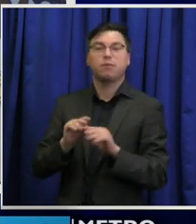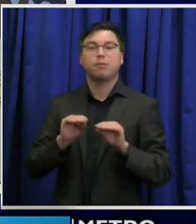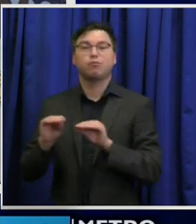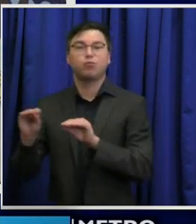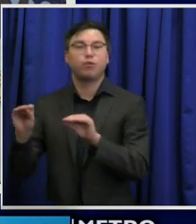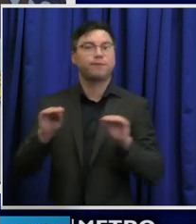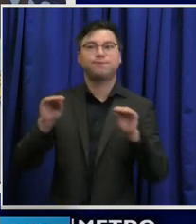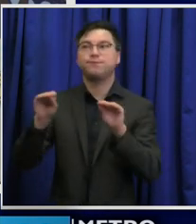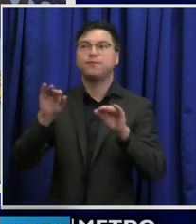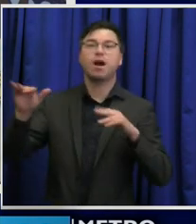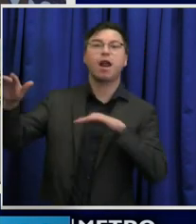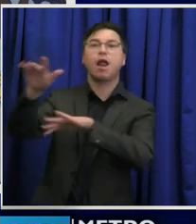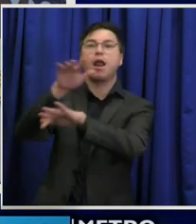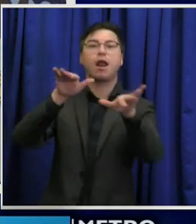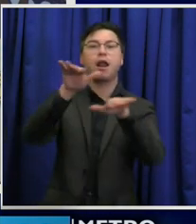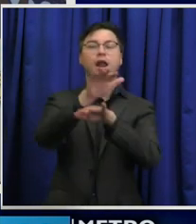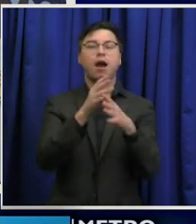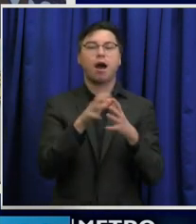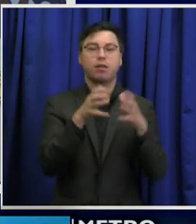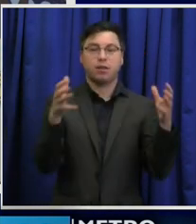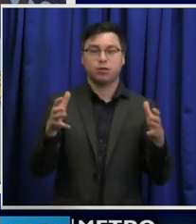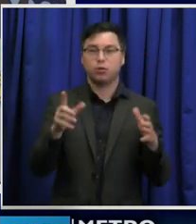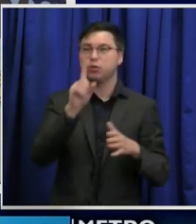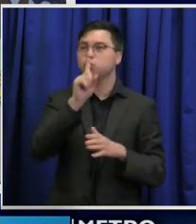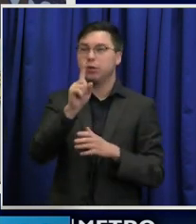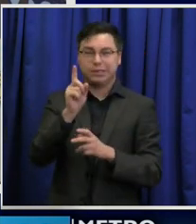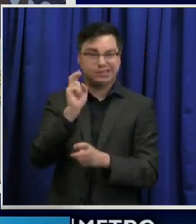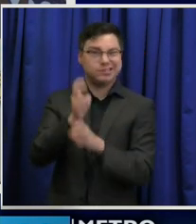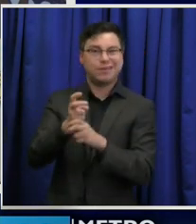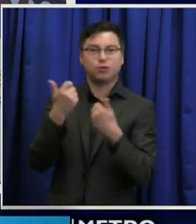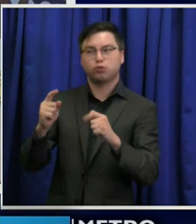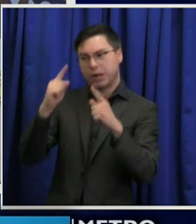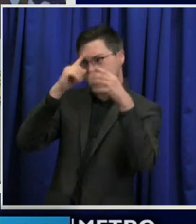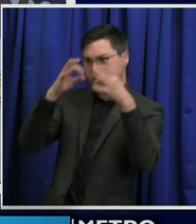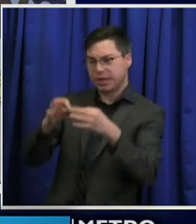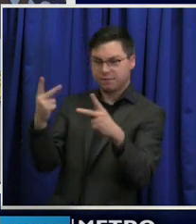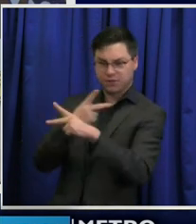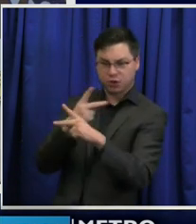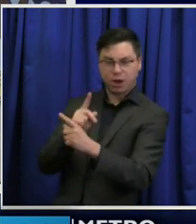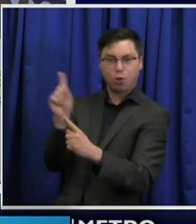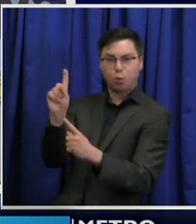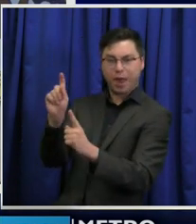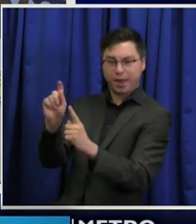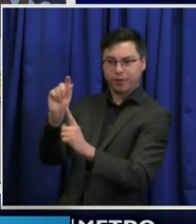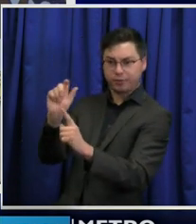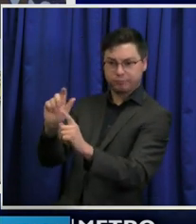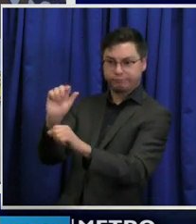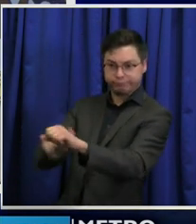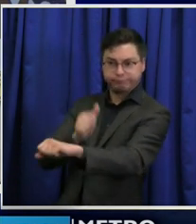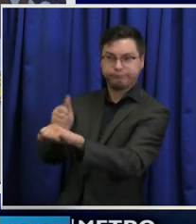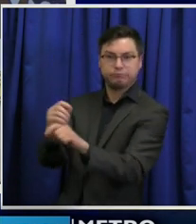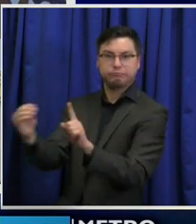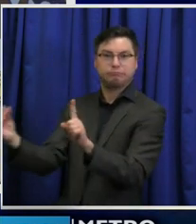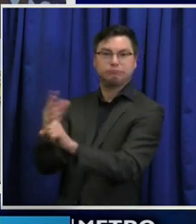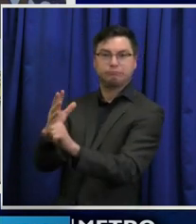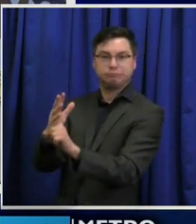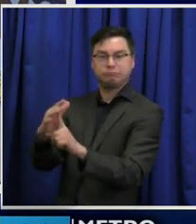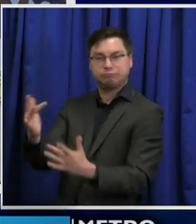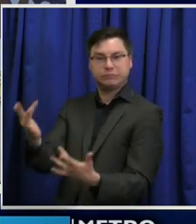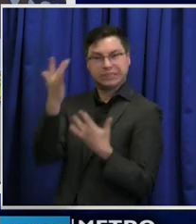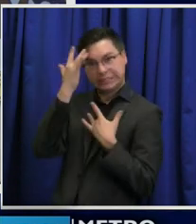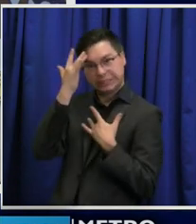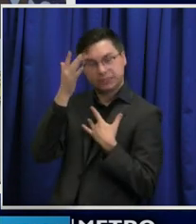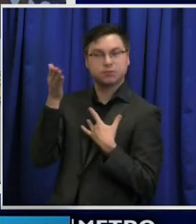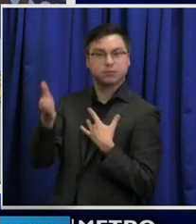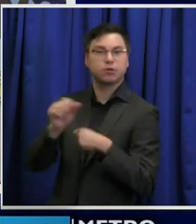a lot. So it's hard to always ascertain where they may have gotten COVID. So we want to emphasize